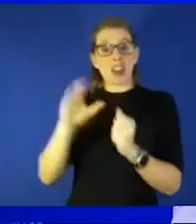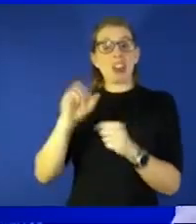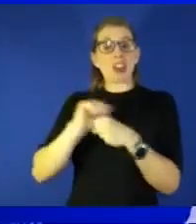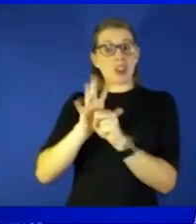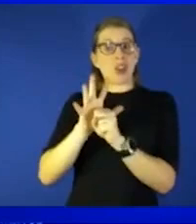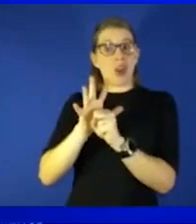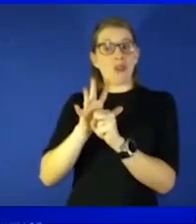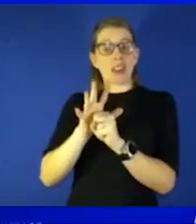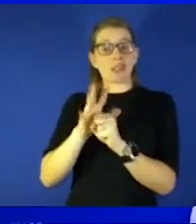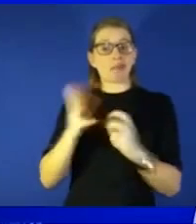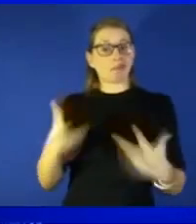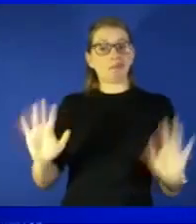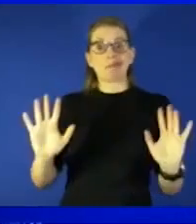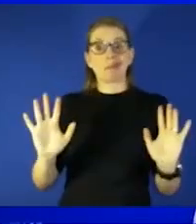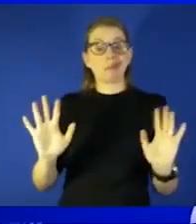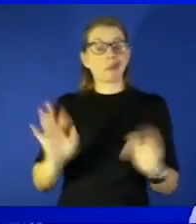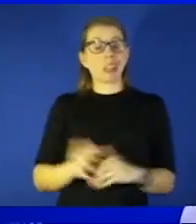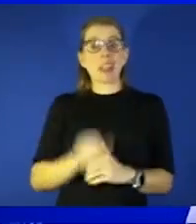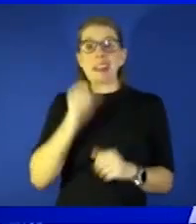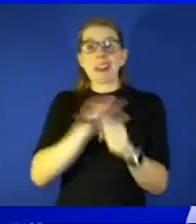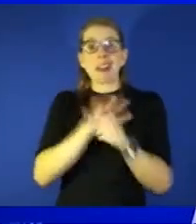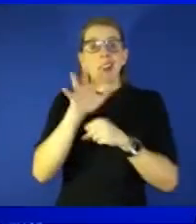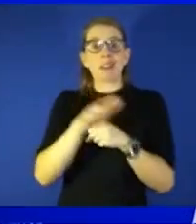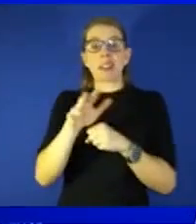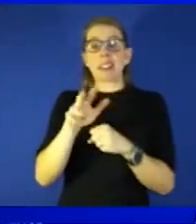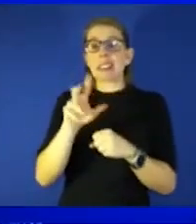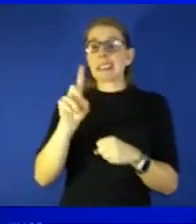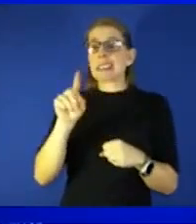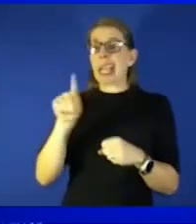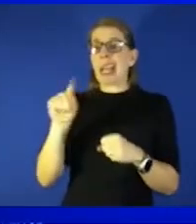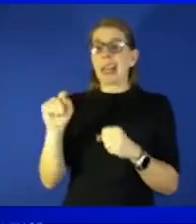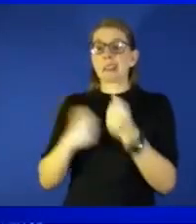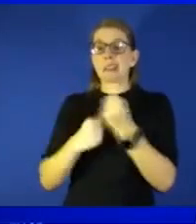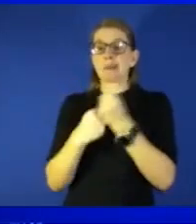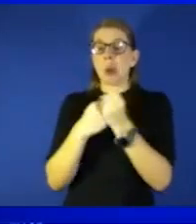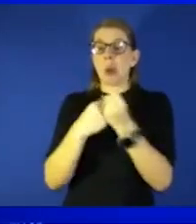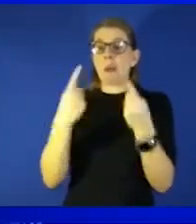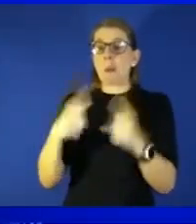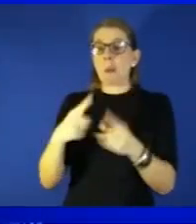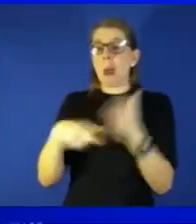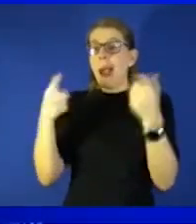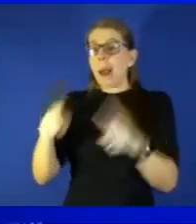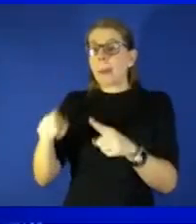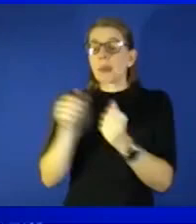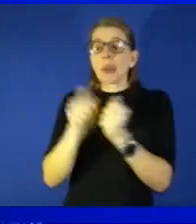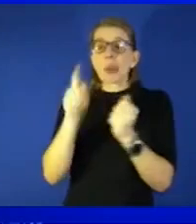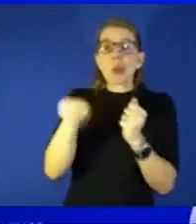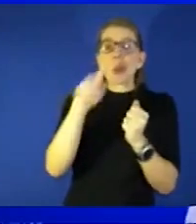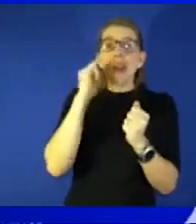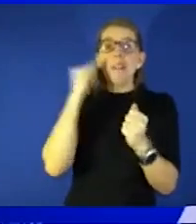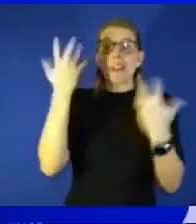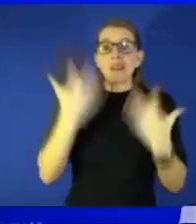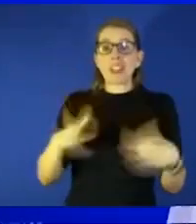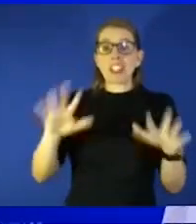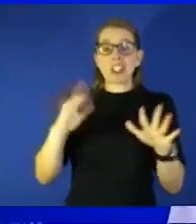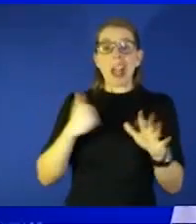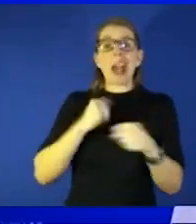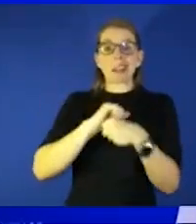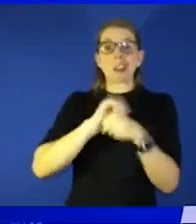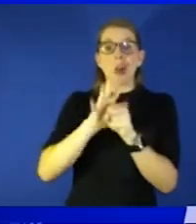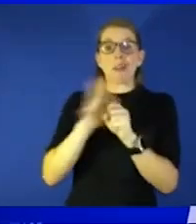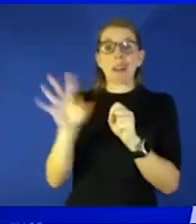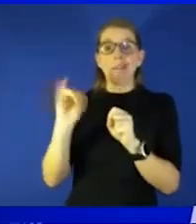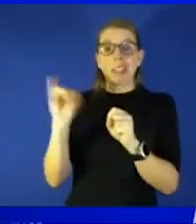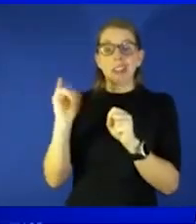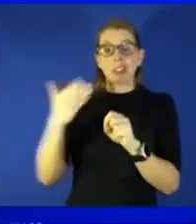there's not enough data to support what exactly is going to happen to you if you have had the infection in the past and now get a new